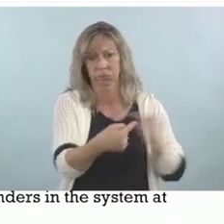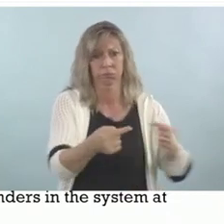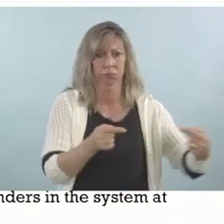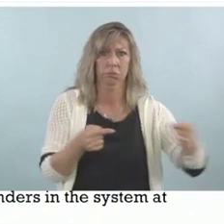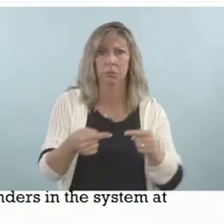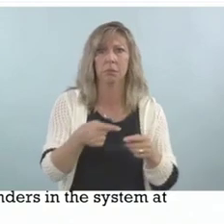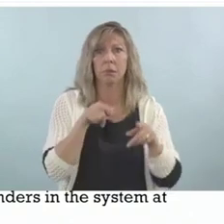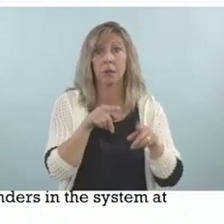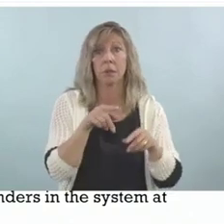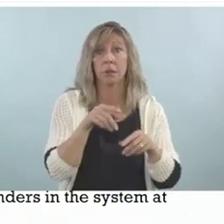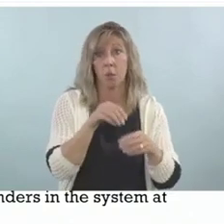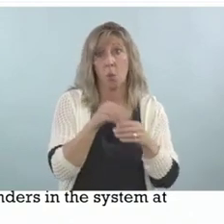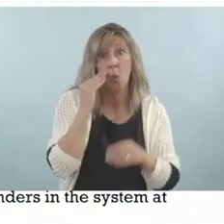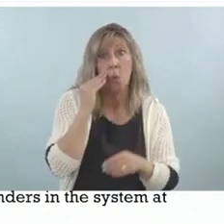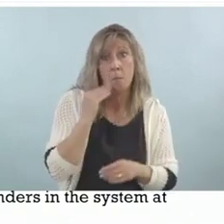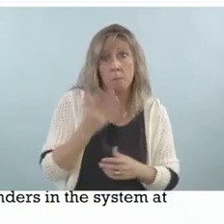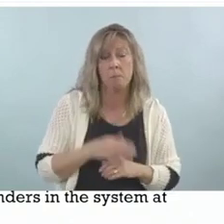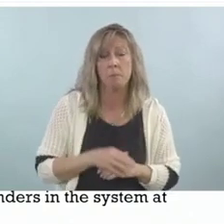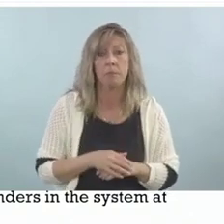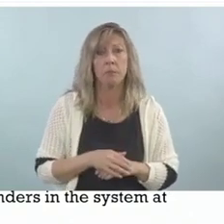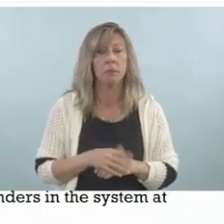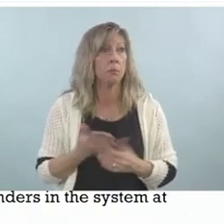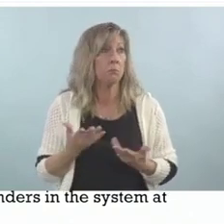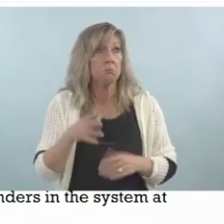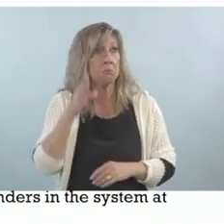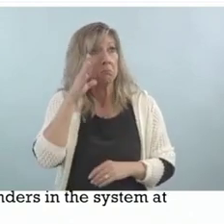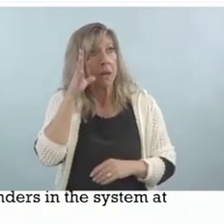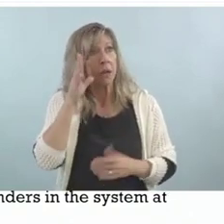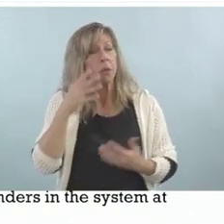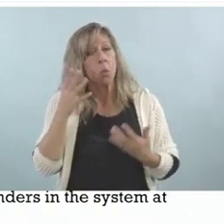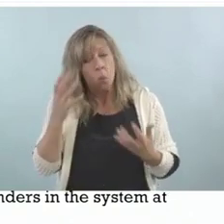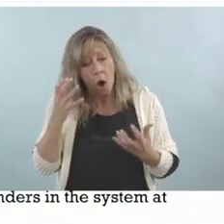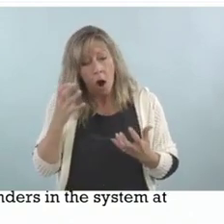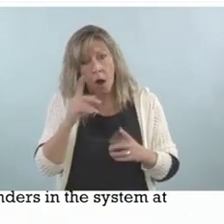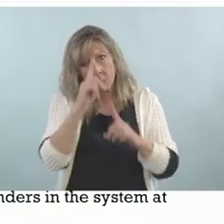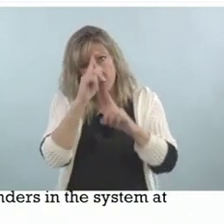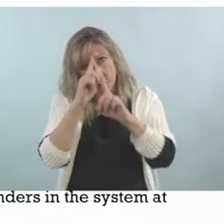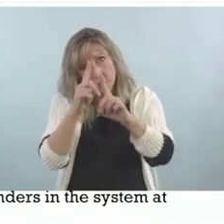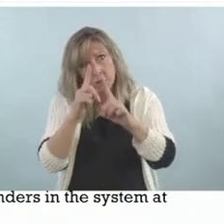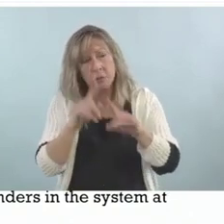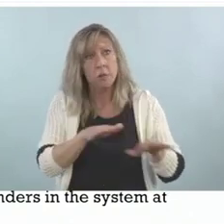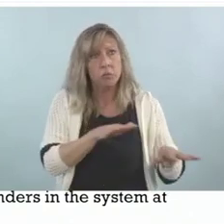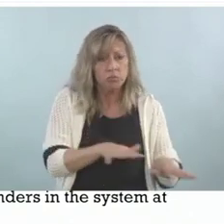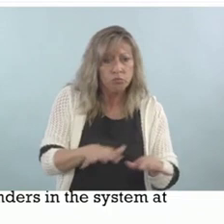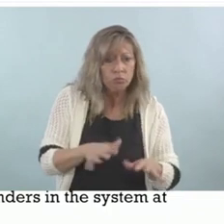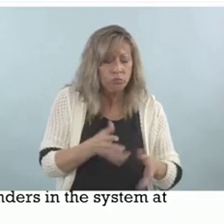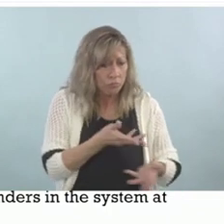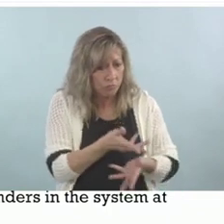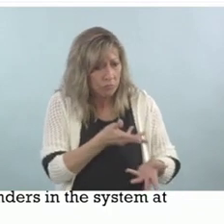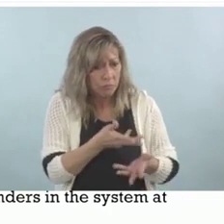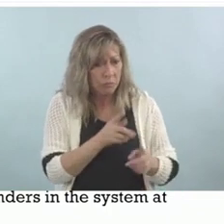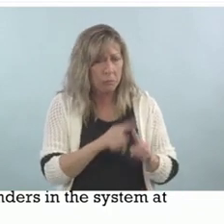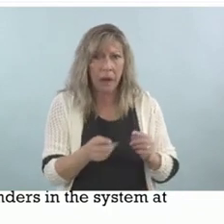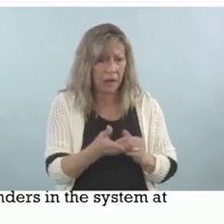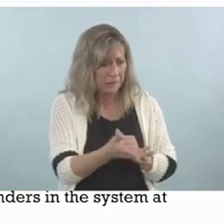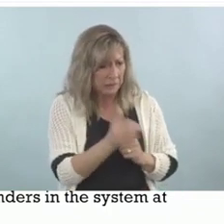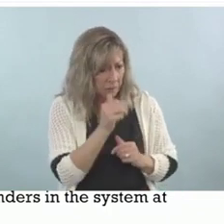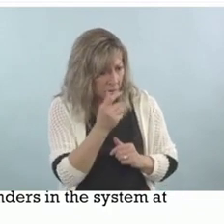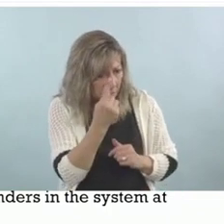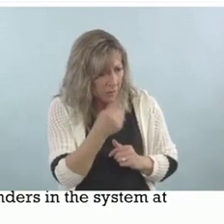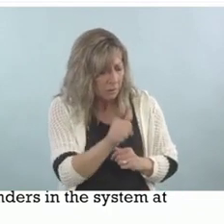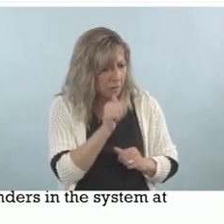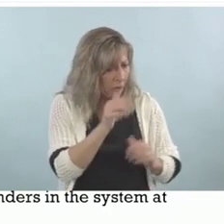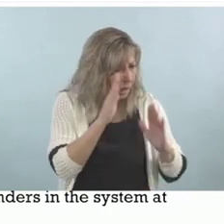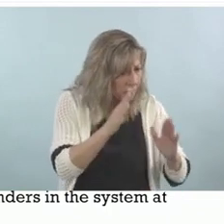want to be calm, if they feel like their kid's not understanding, not listening, not doing what they want them to do, they will sometimes get